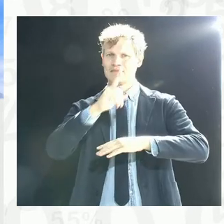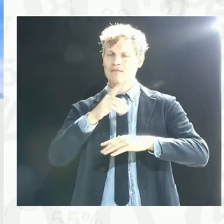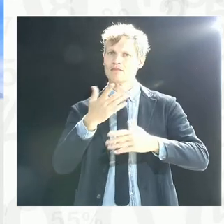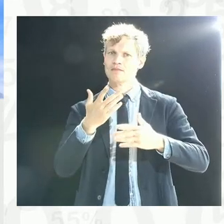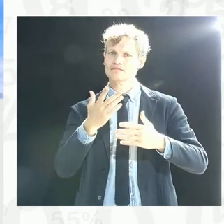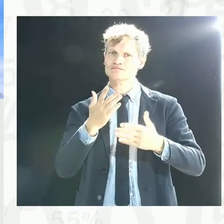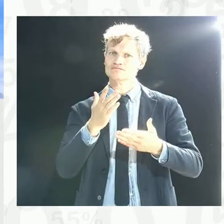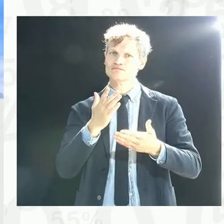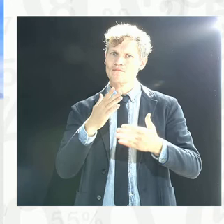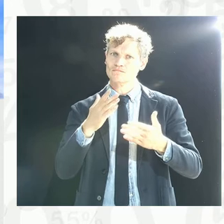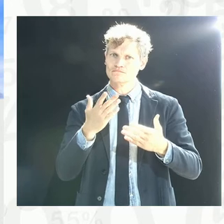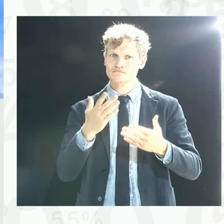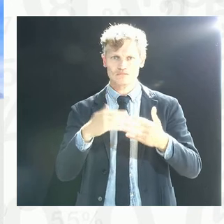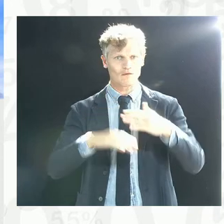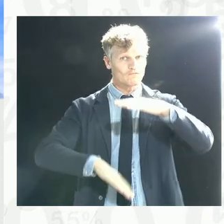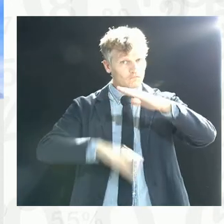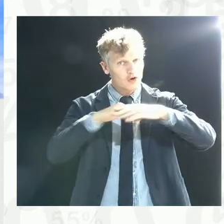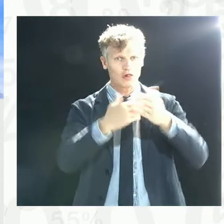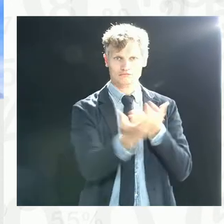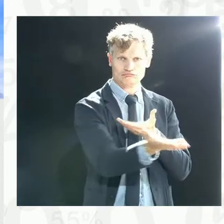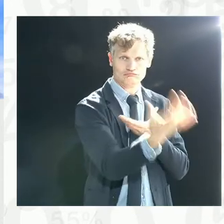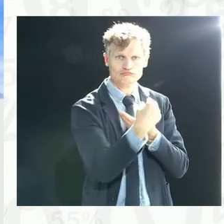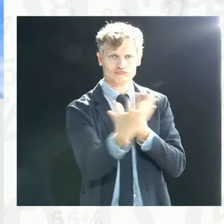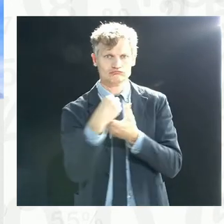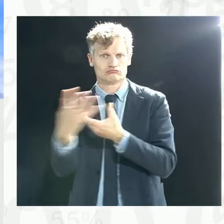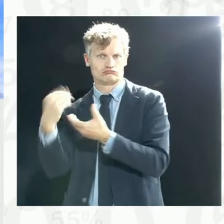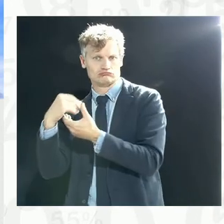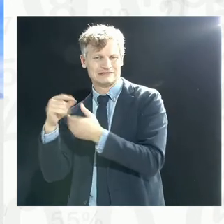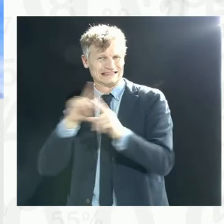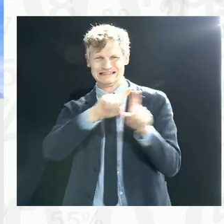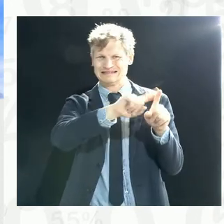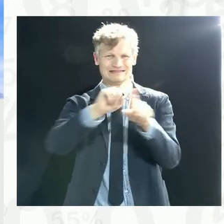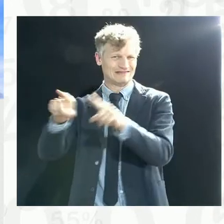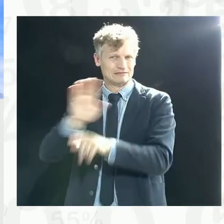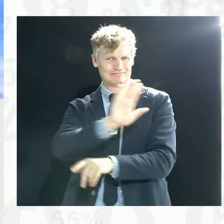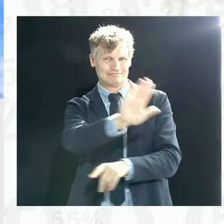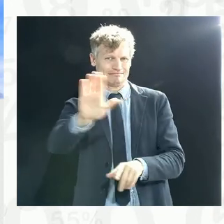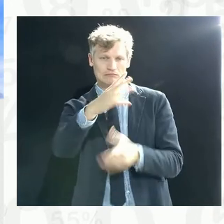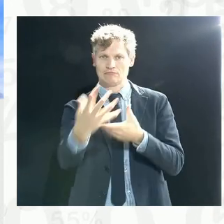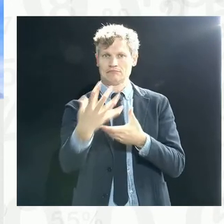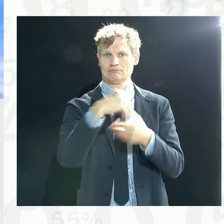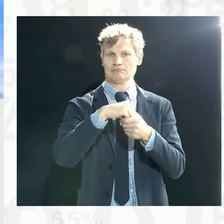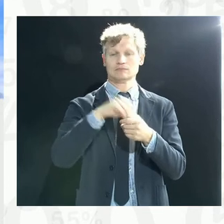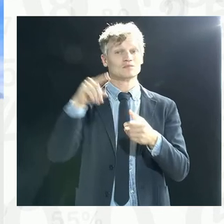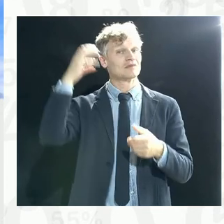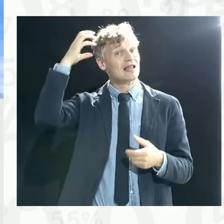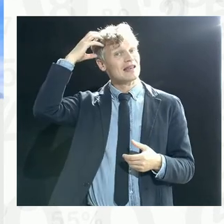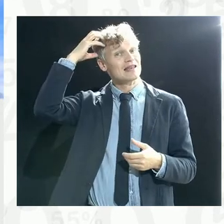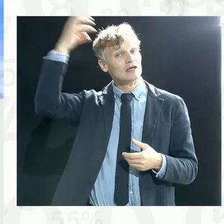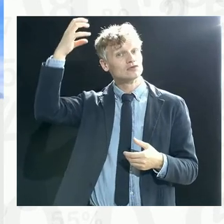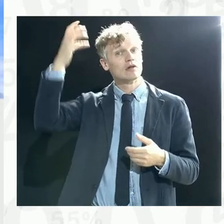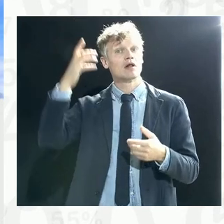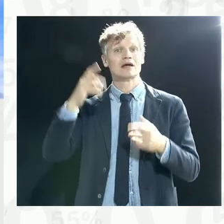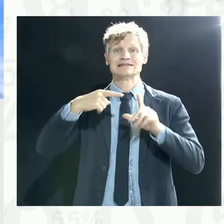statistical players in the system. And therefore, the development of national statistical development, the development